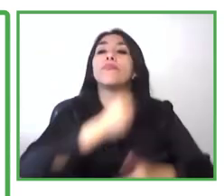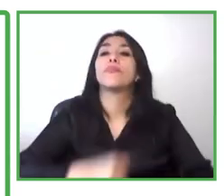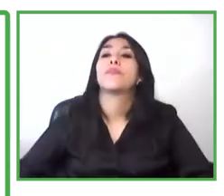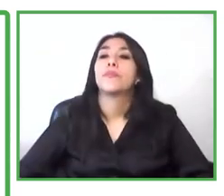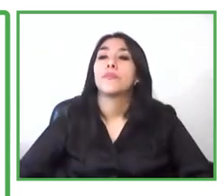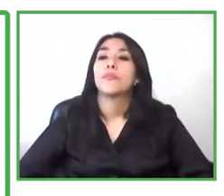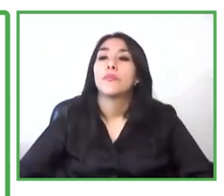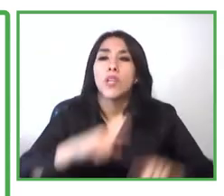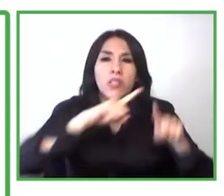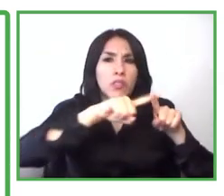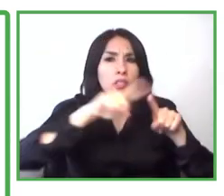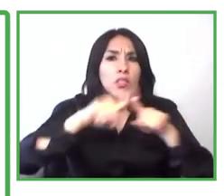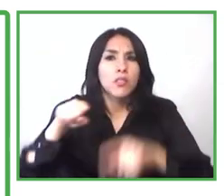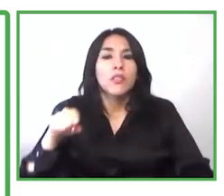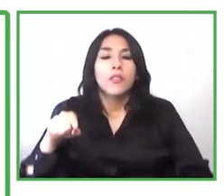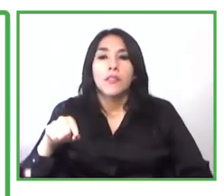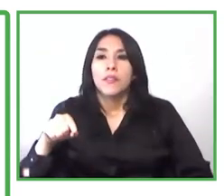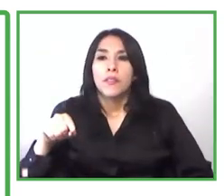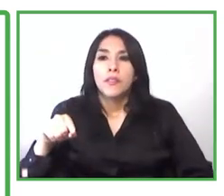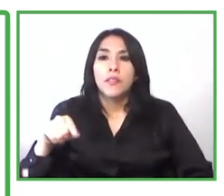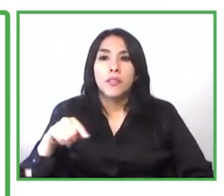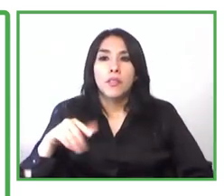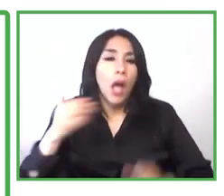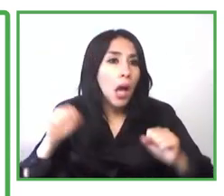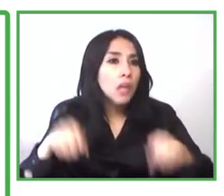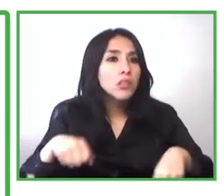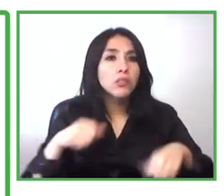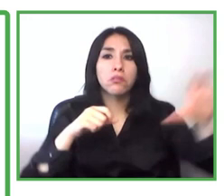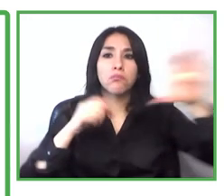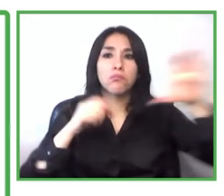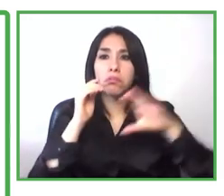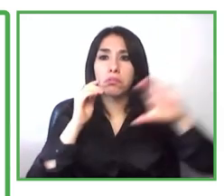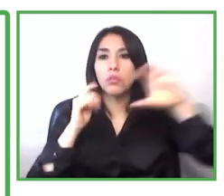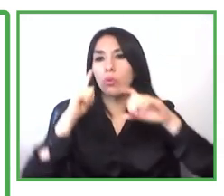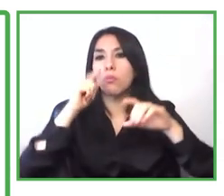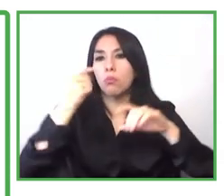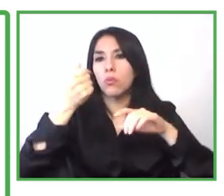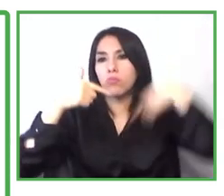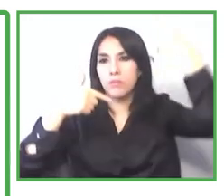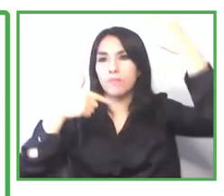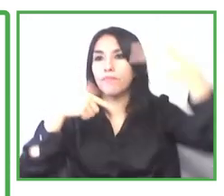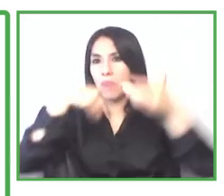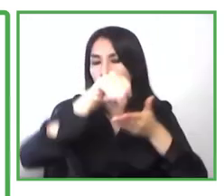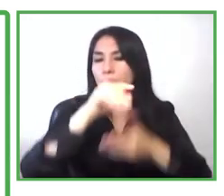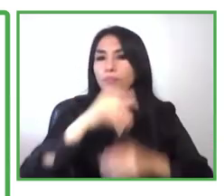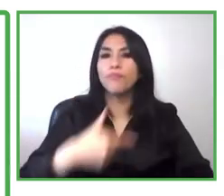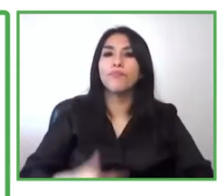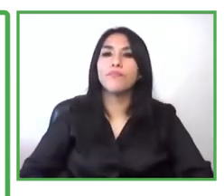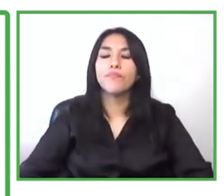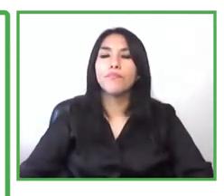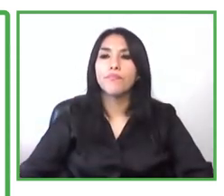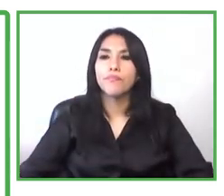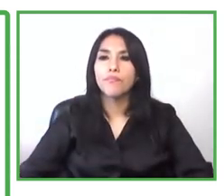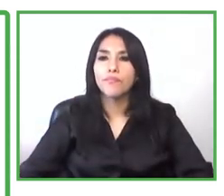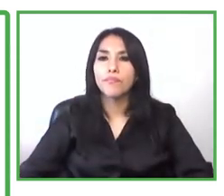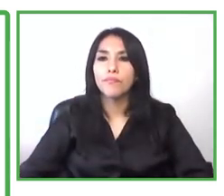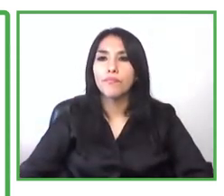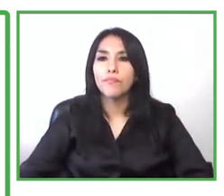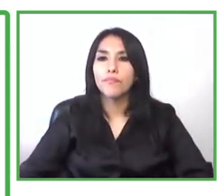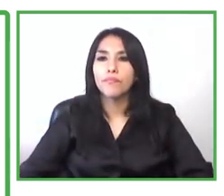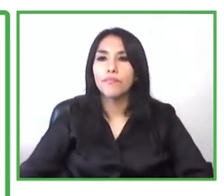during the international day of for for persons with disability that is an opportunity for them to connect share